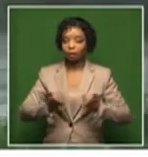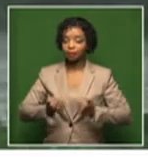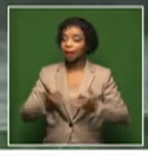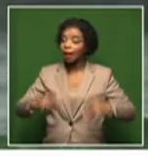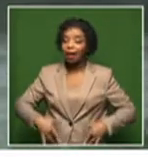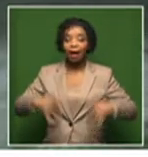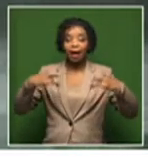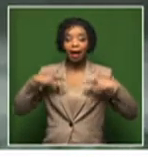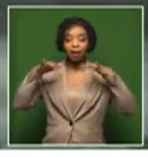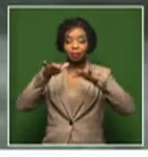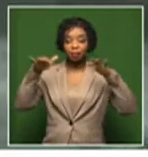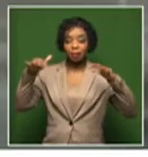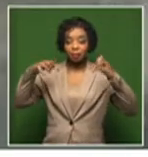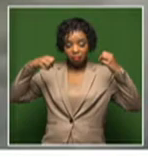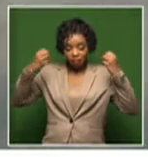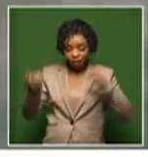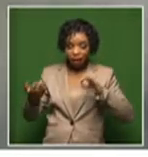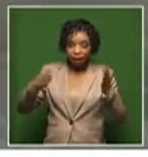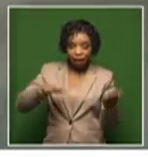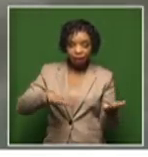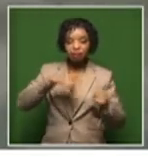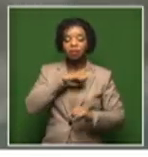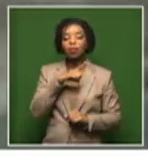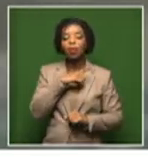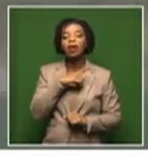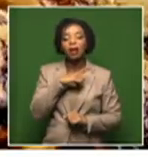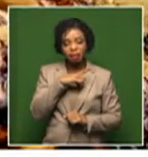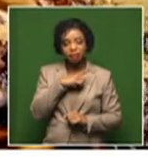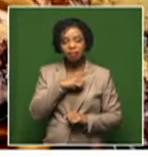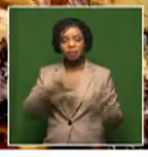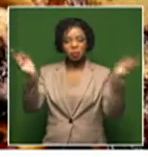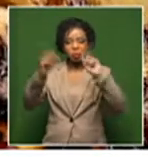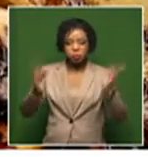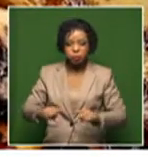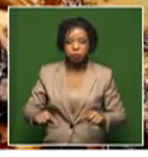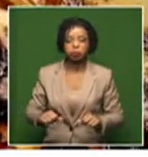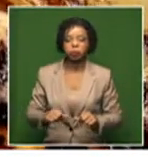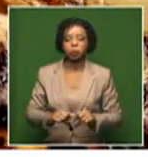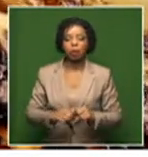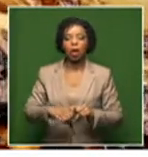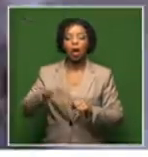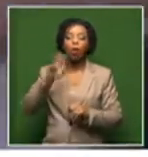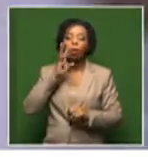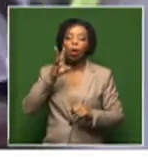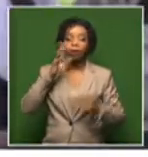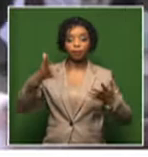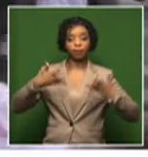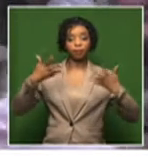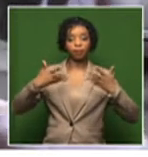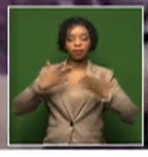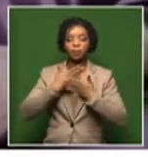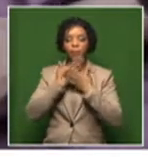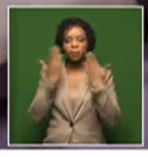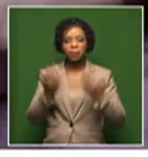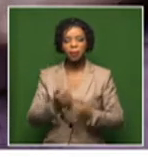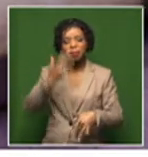and livelihood because of intensified storms, shortage of fresh water, spread of disease,